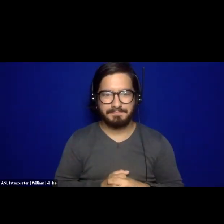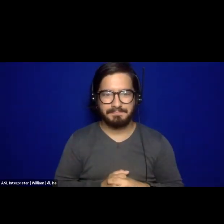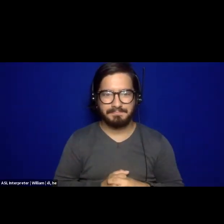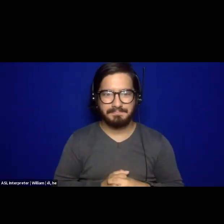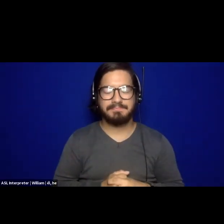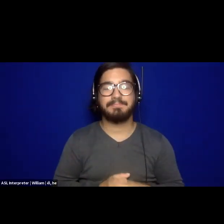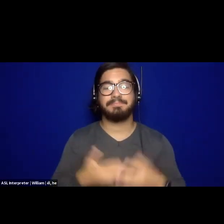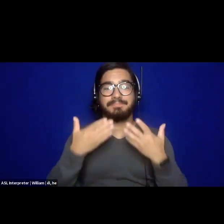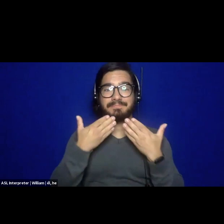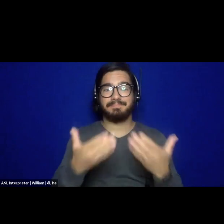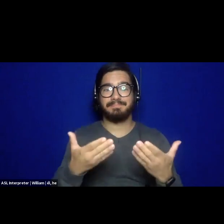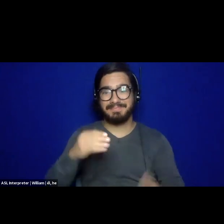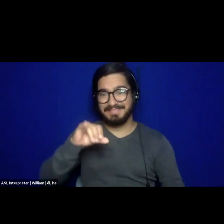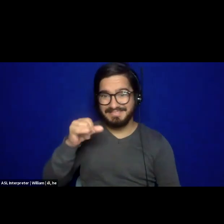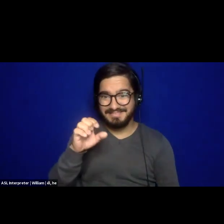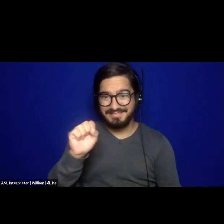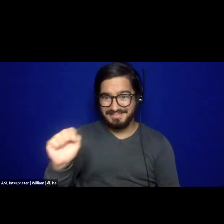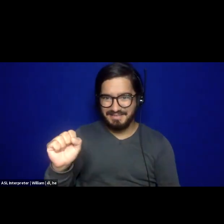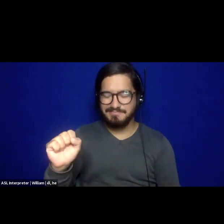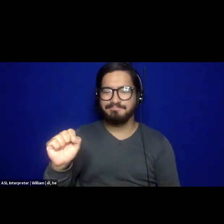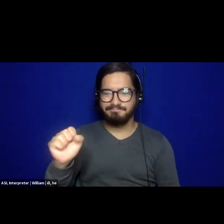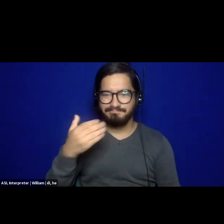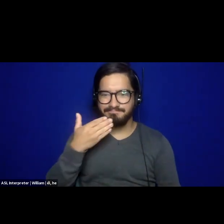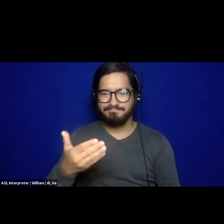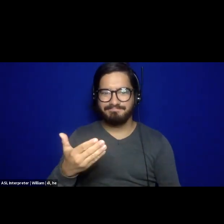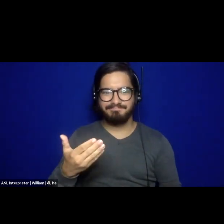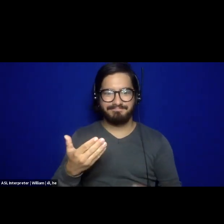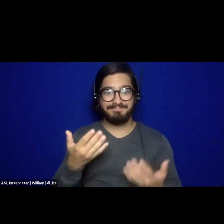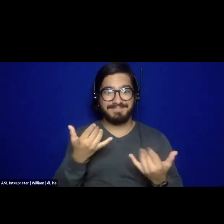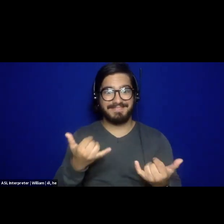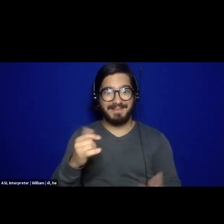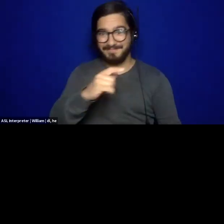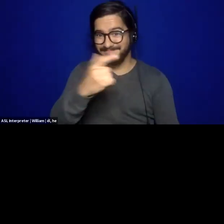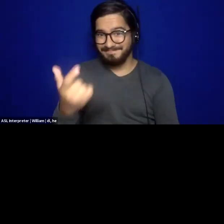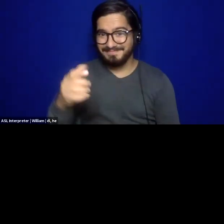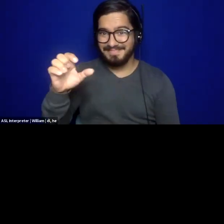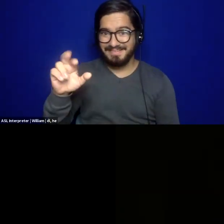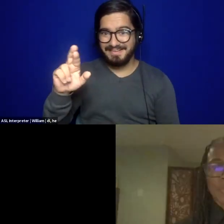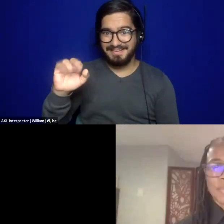Thank you so much, Jess. And now if Erica, if you could introduce yourself.